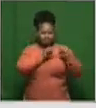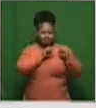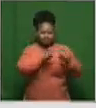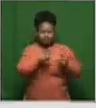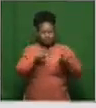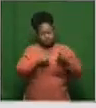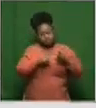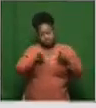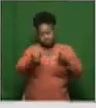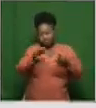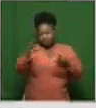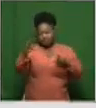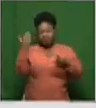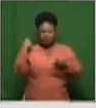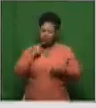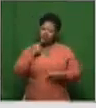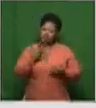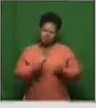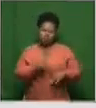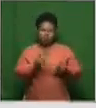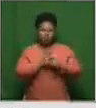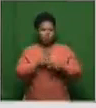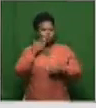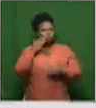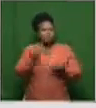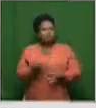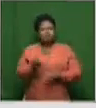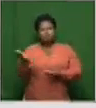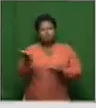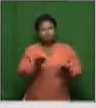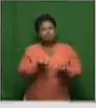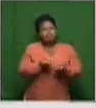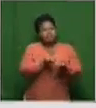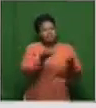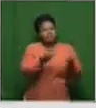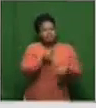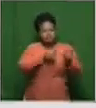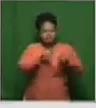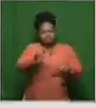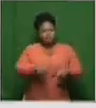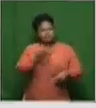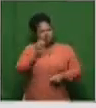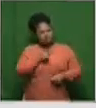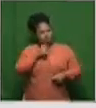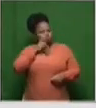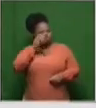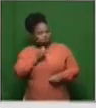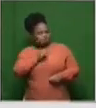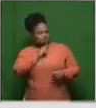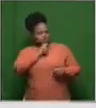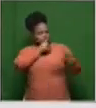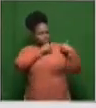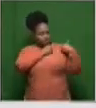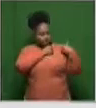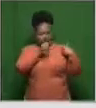said, it continues after we introduce it into populations. So if we don't think that something is predominantly